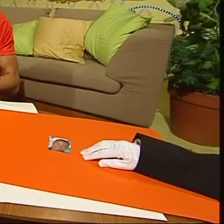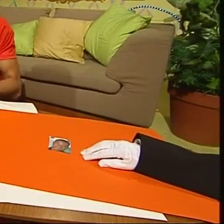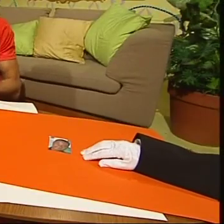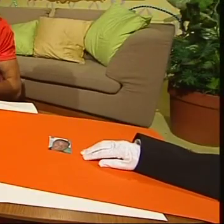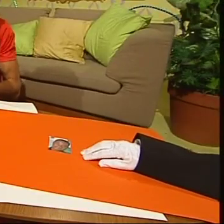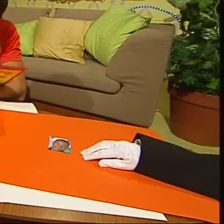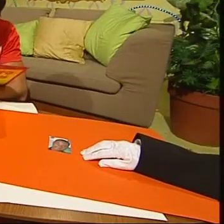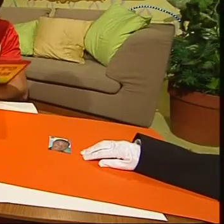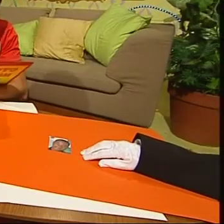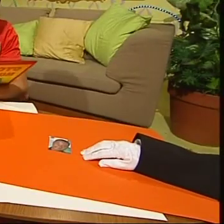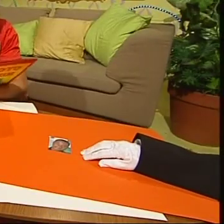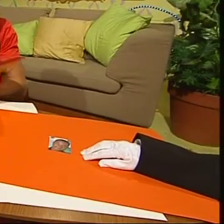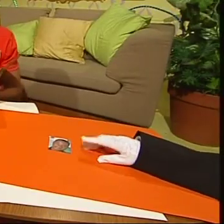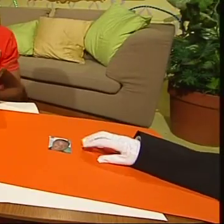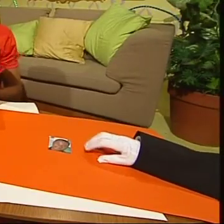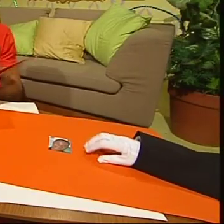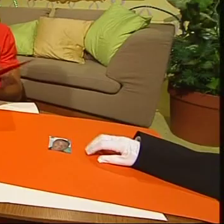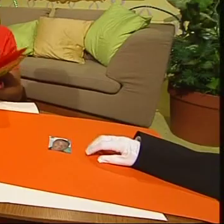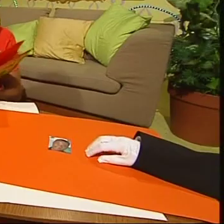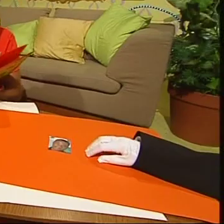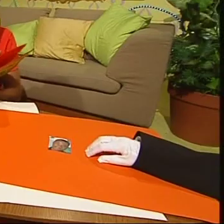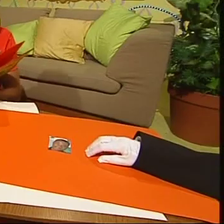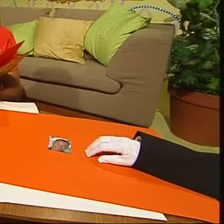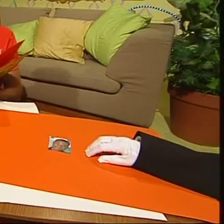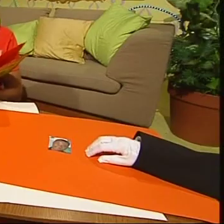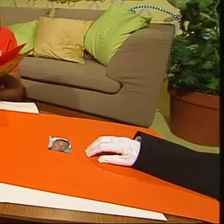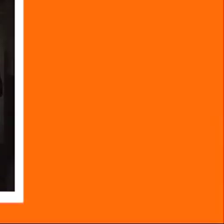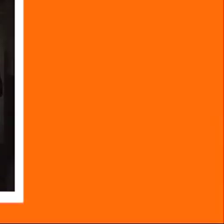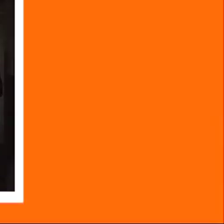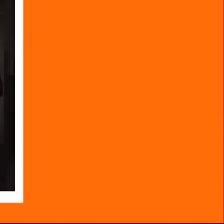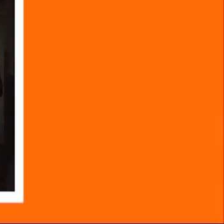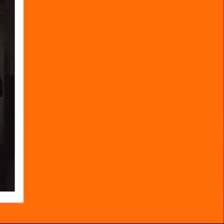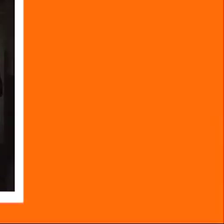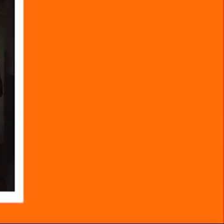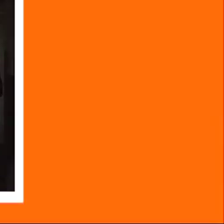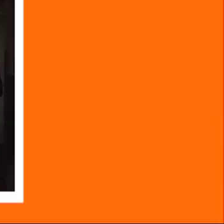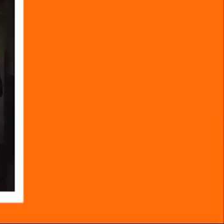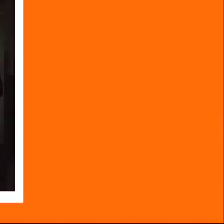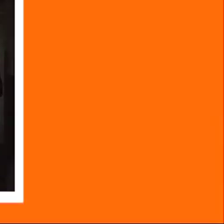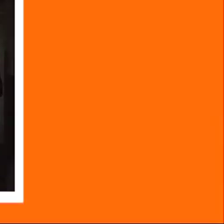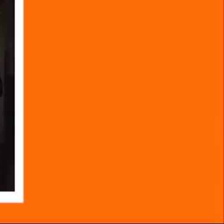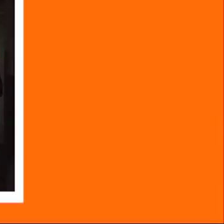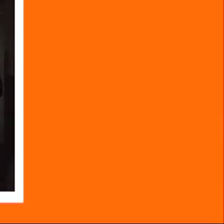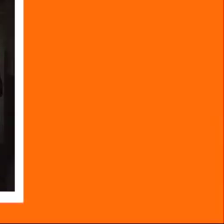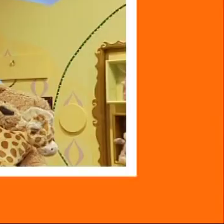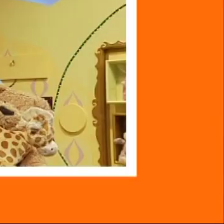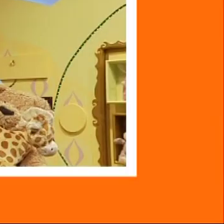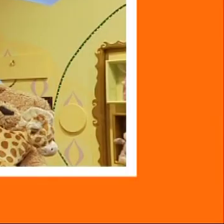Which one? I've got loads here Oh I know the one Oh no, no This is too dark